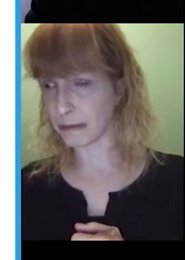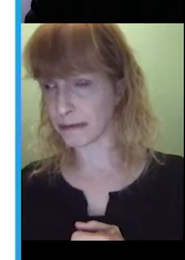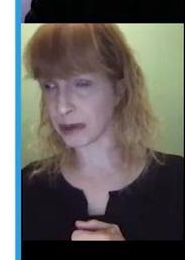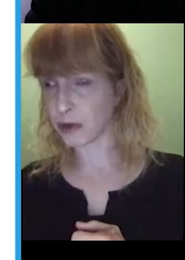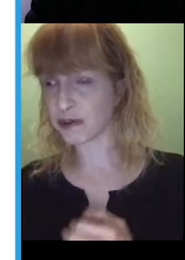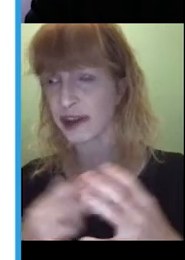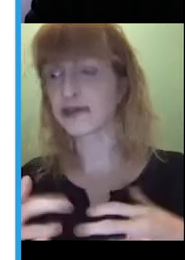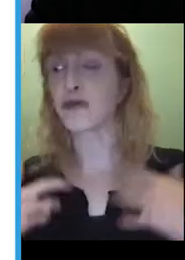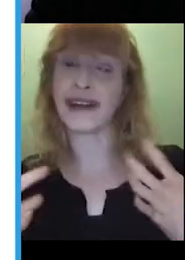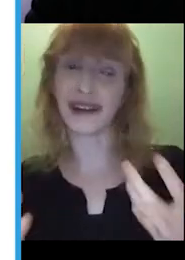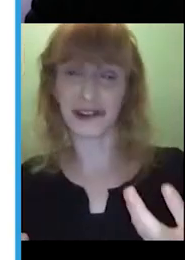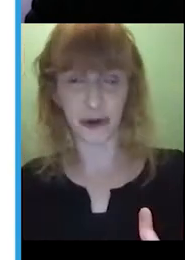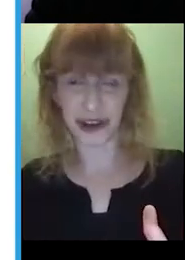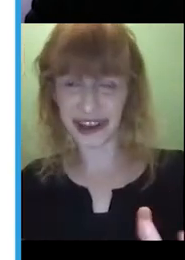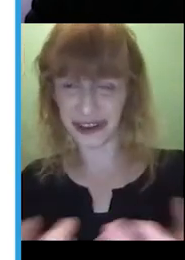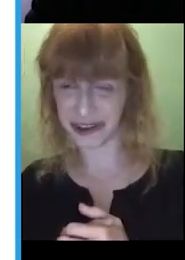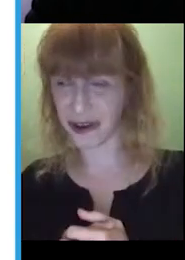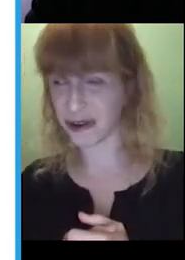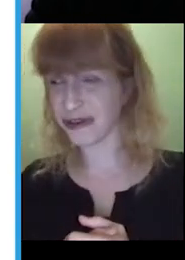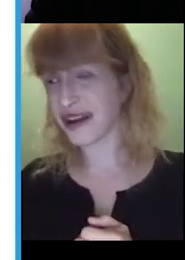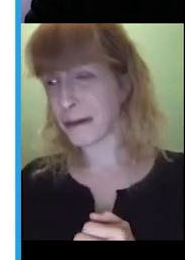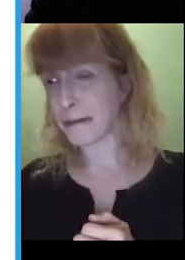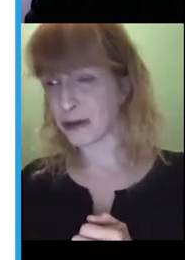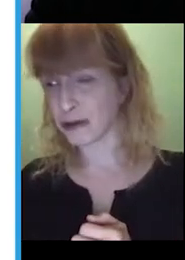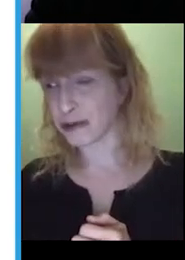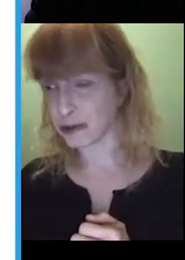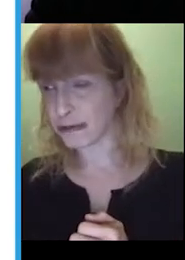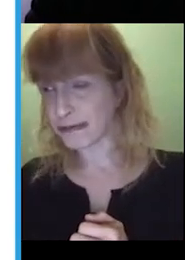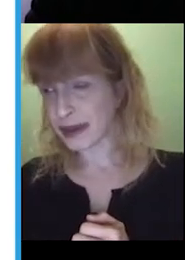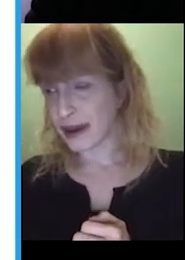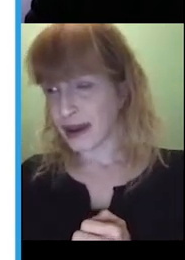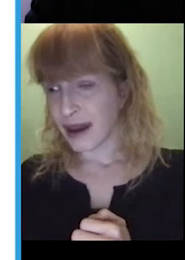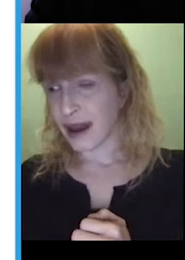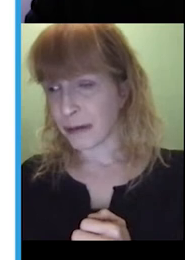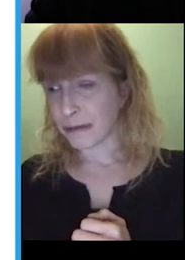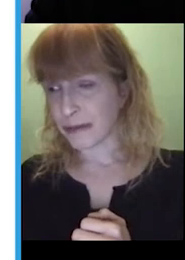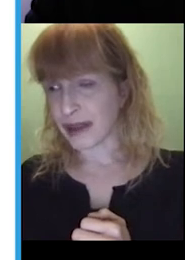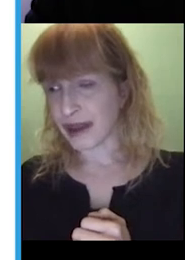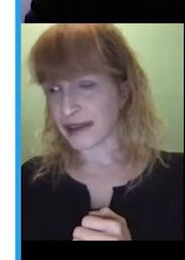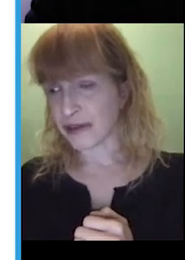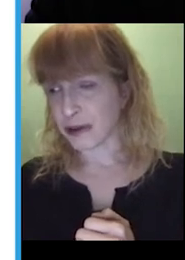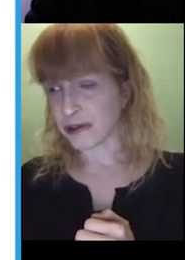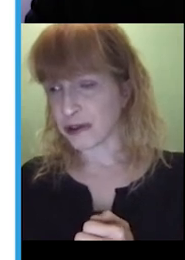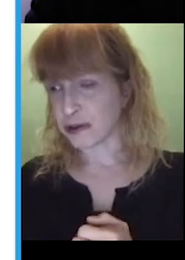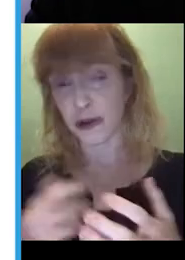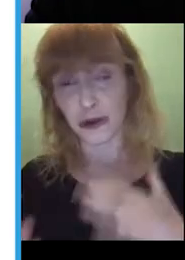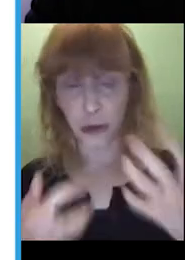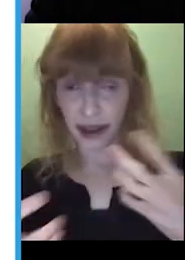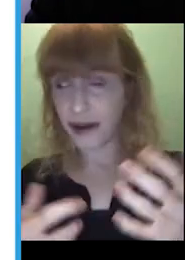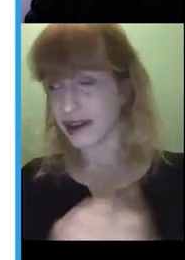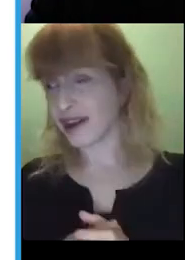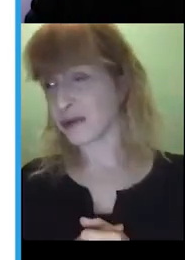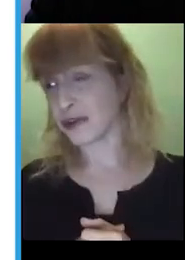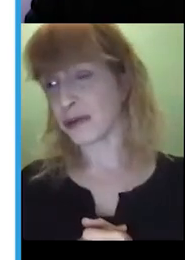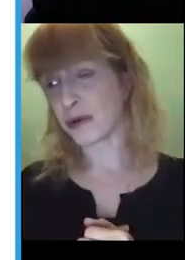which just reading a story on its own might not do. And lastly, for those children who,